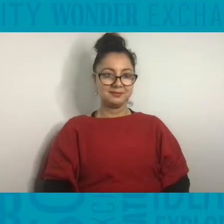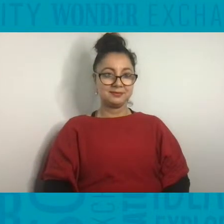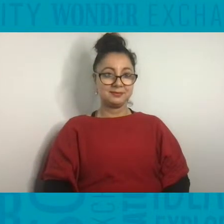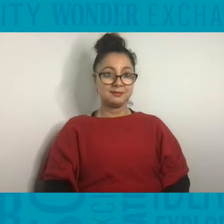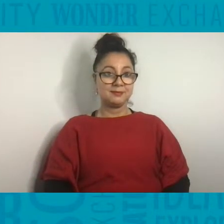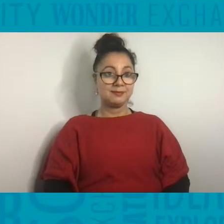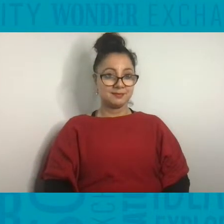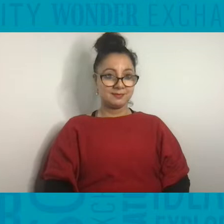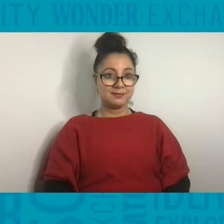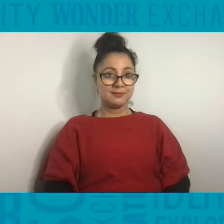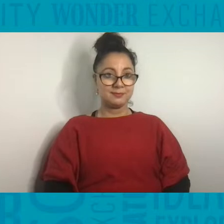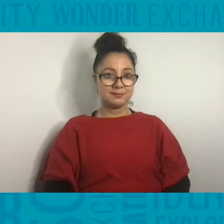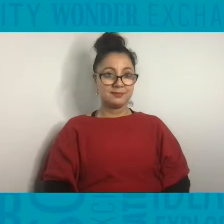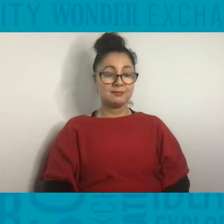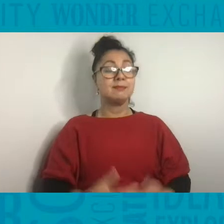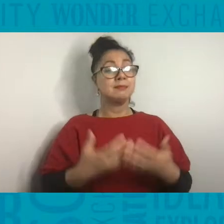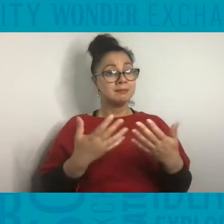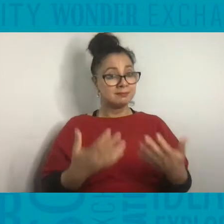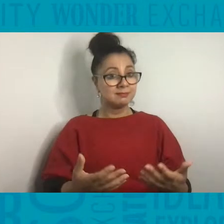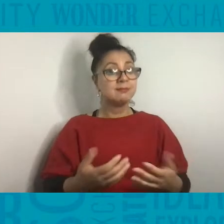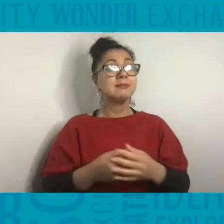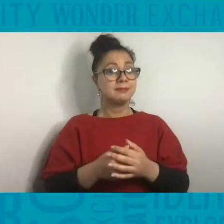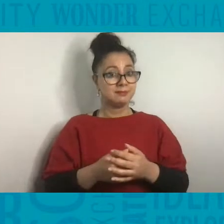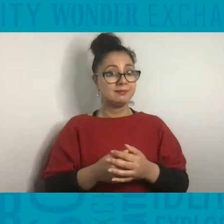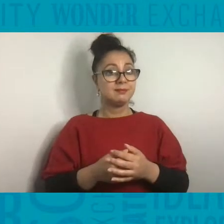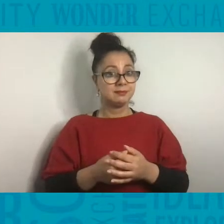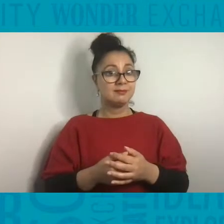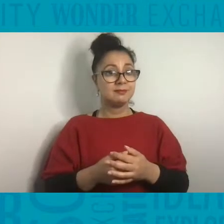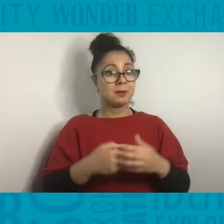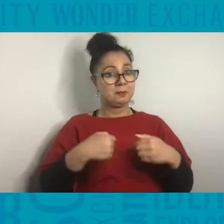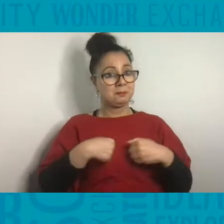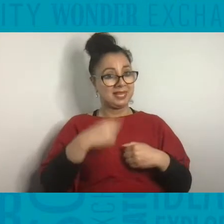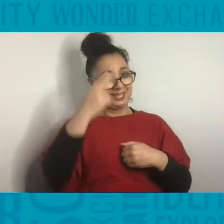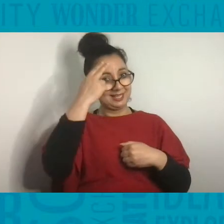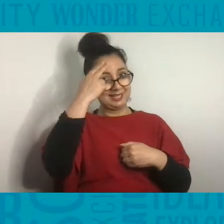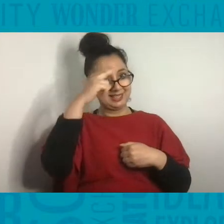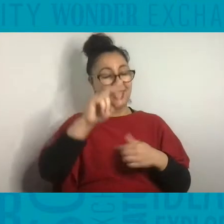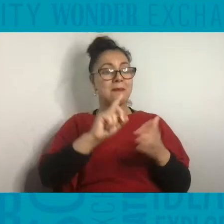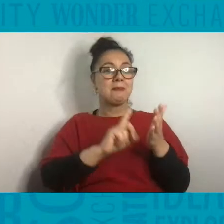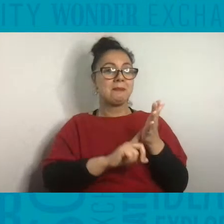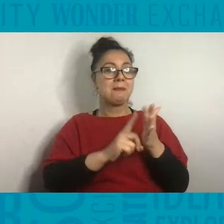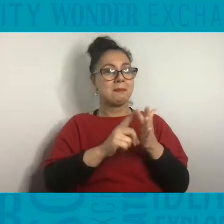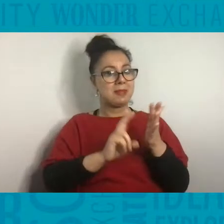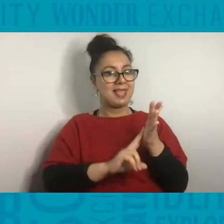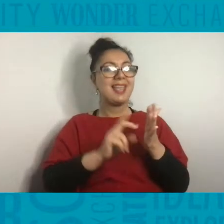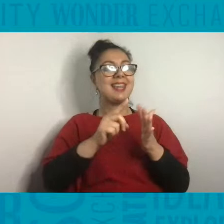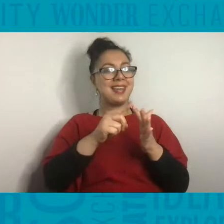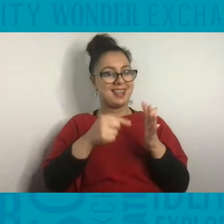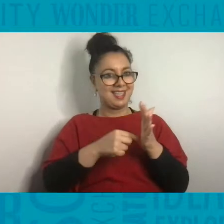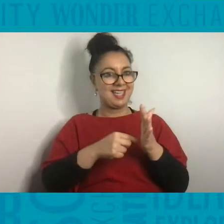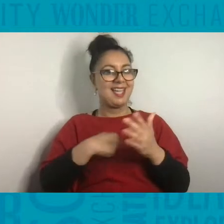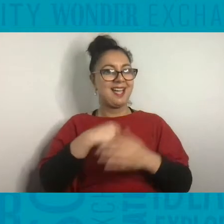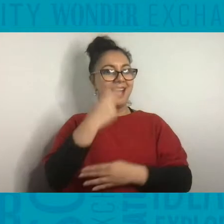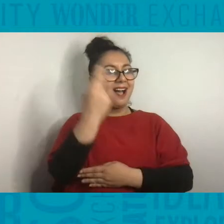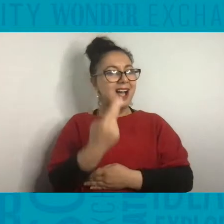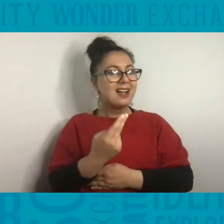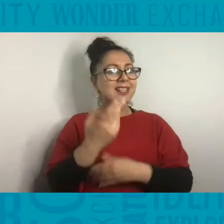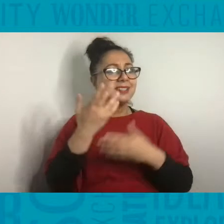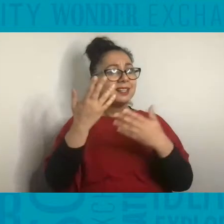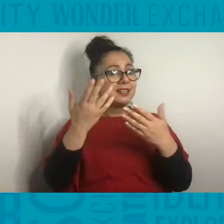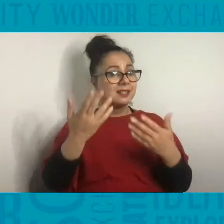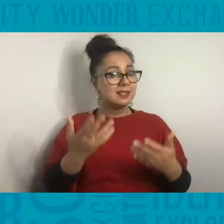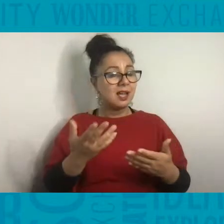So, as I said, I'm Lynette, one of the artists, and I'm just going to